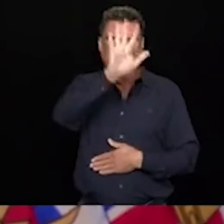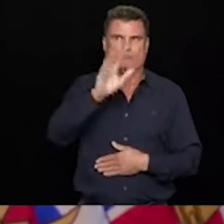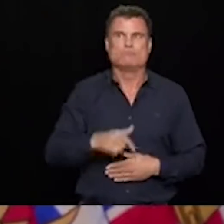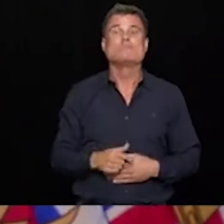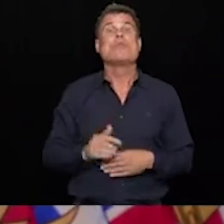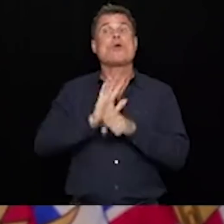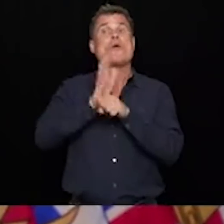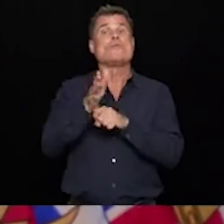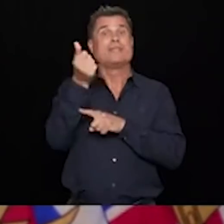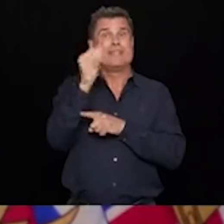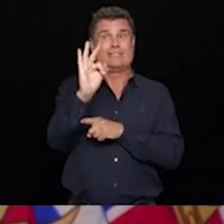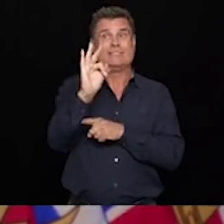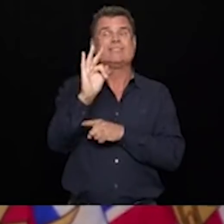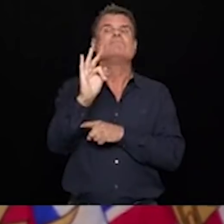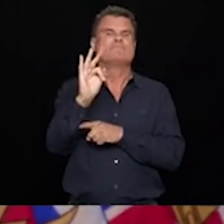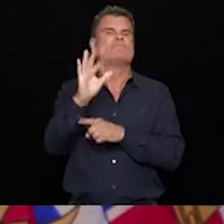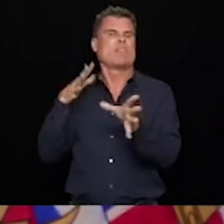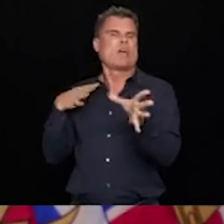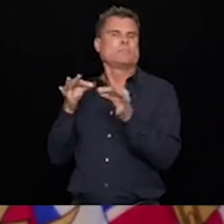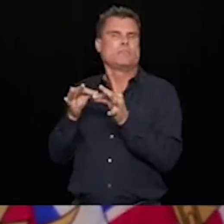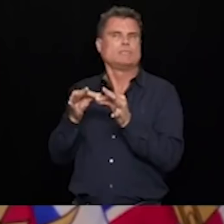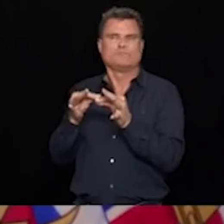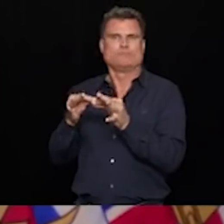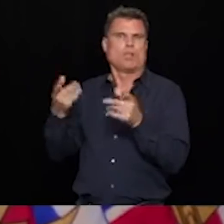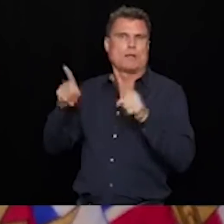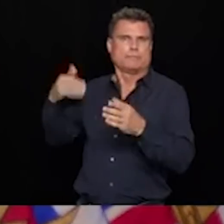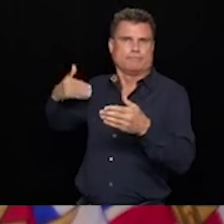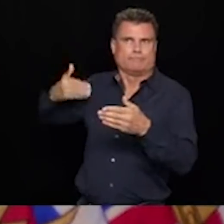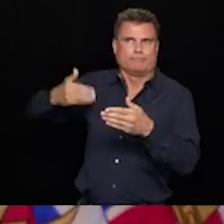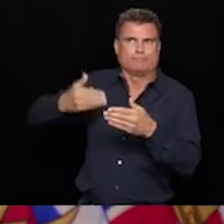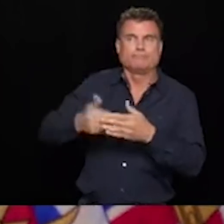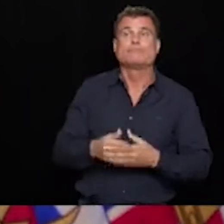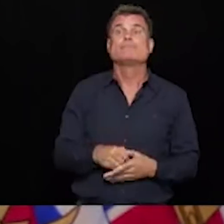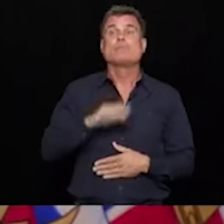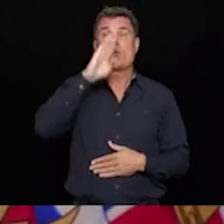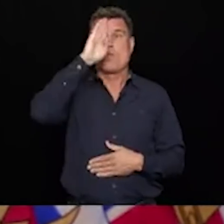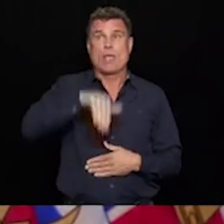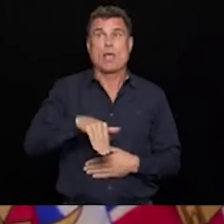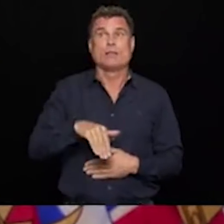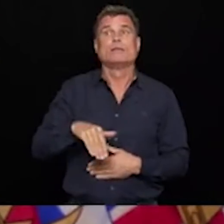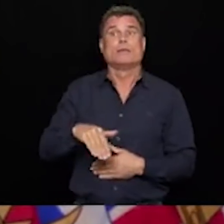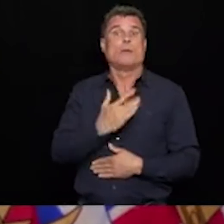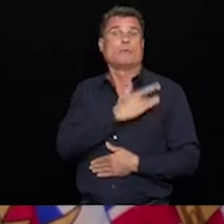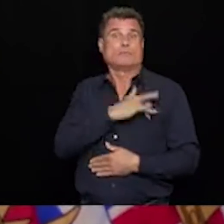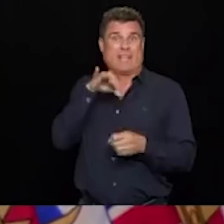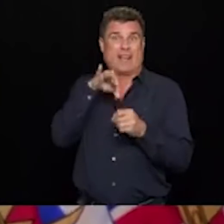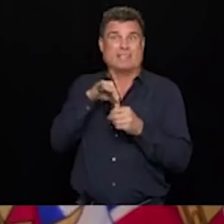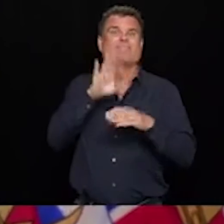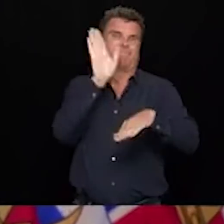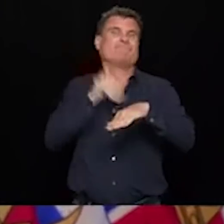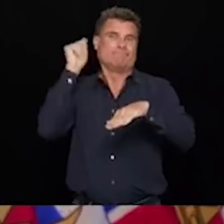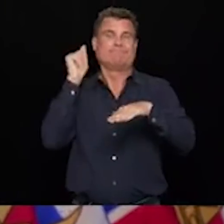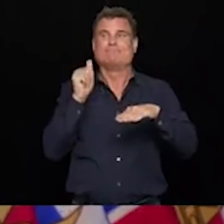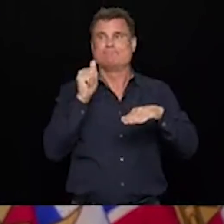As we all know, a provincial election has been called earlier today, and for those who may be wondering, I would like to assure